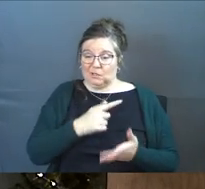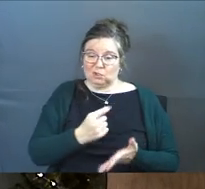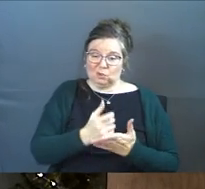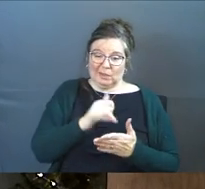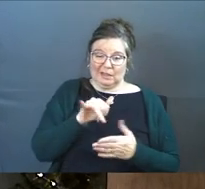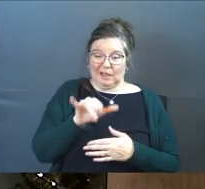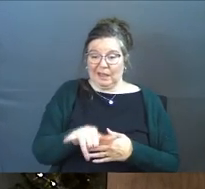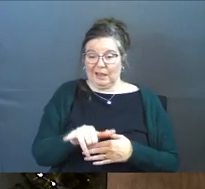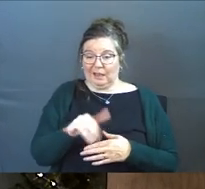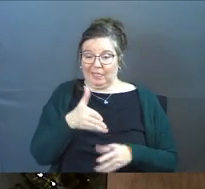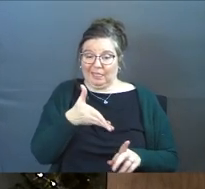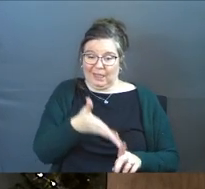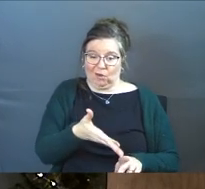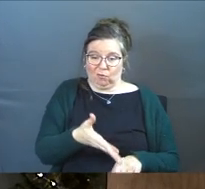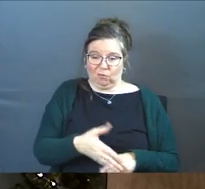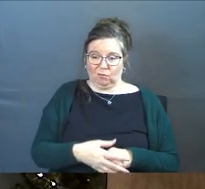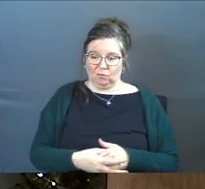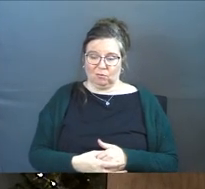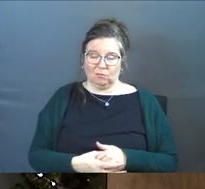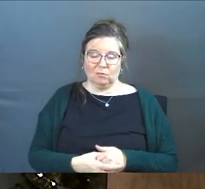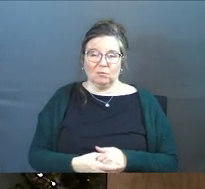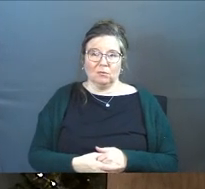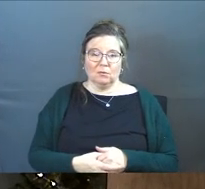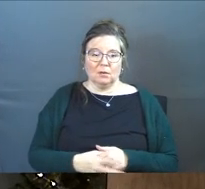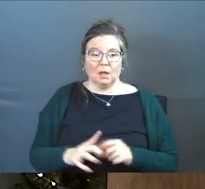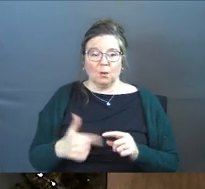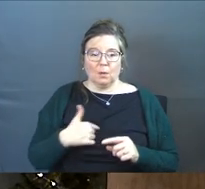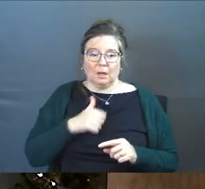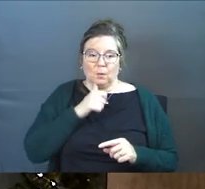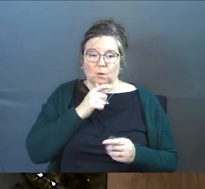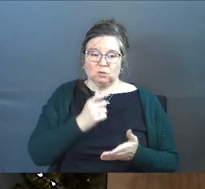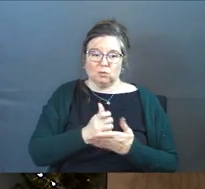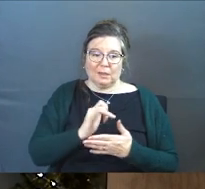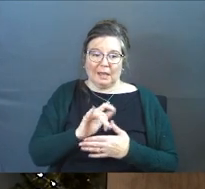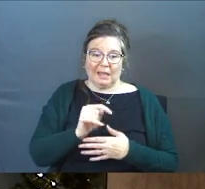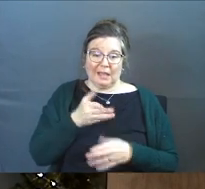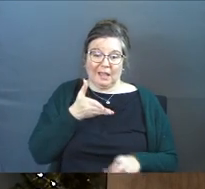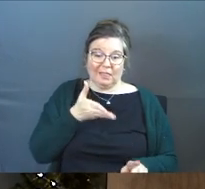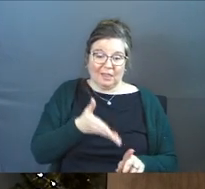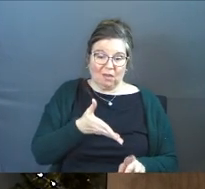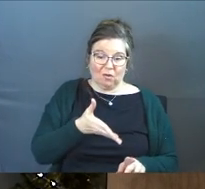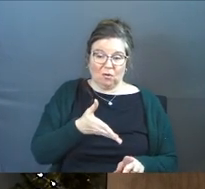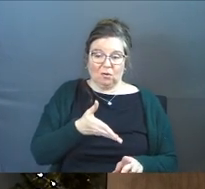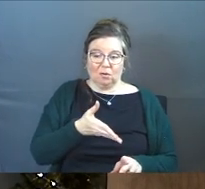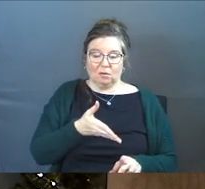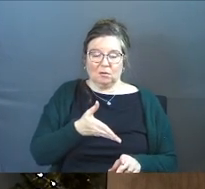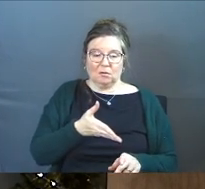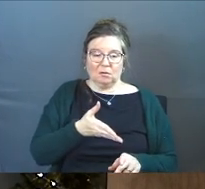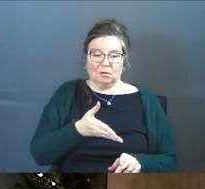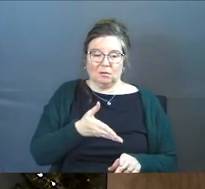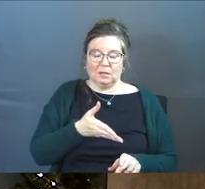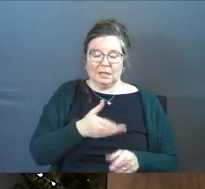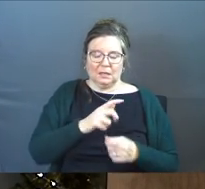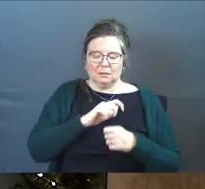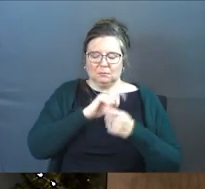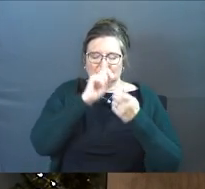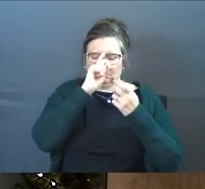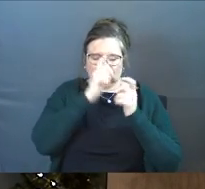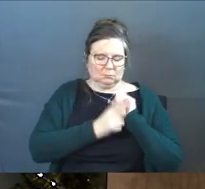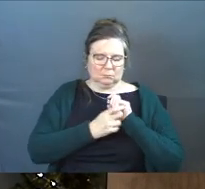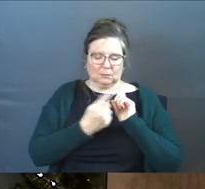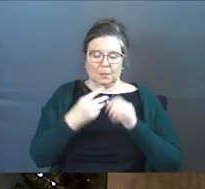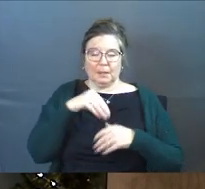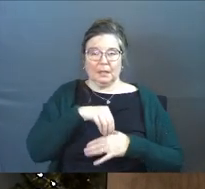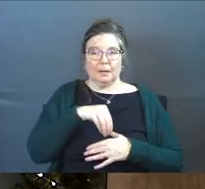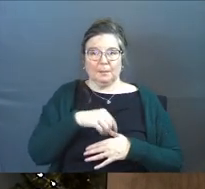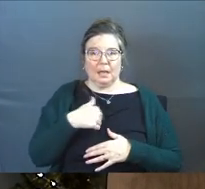treated like it there and when I wasn't treated like it there it hardwired something into me